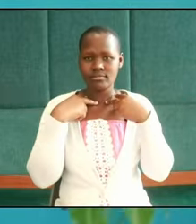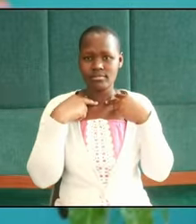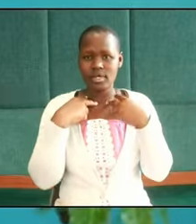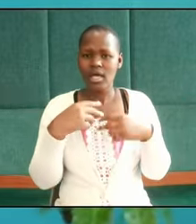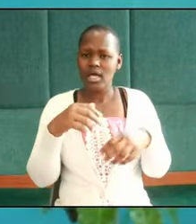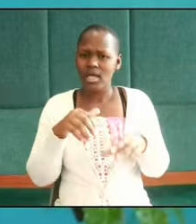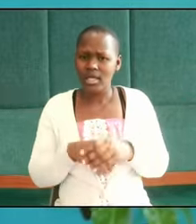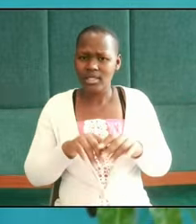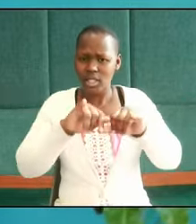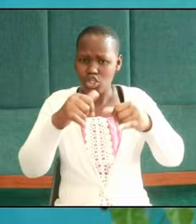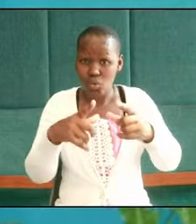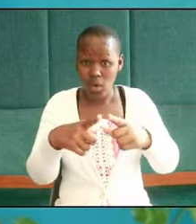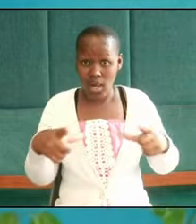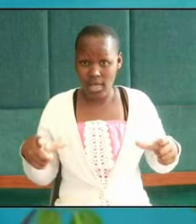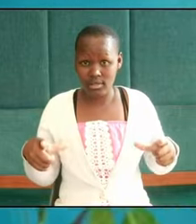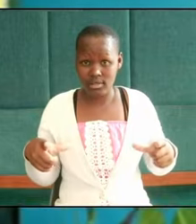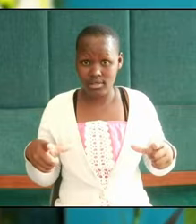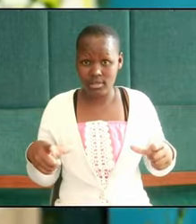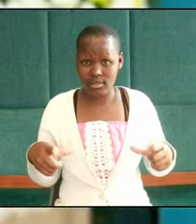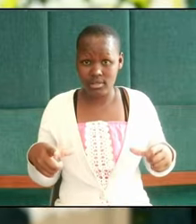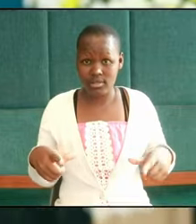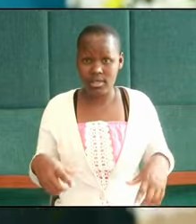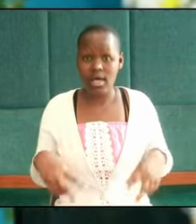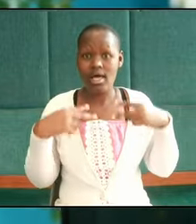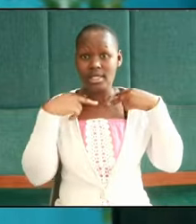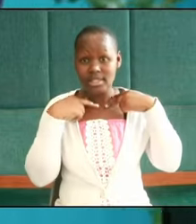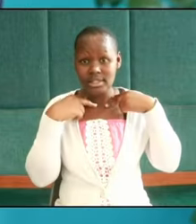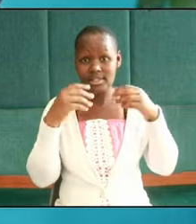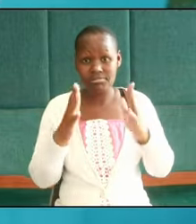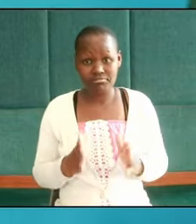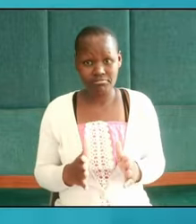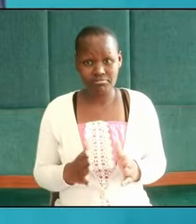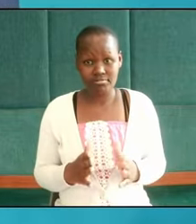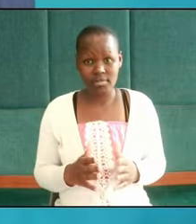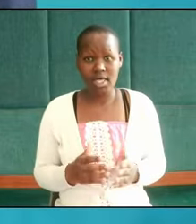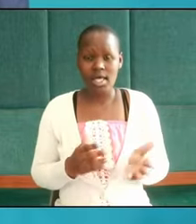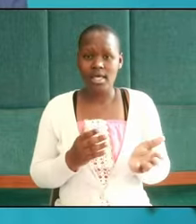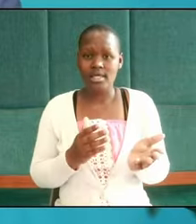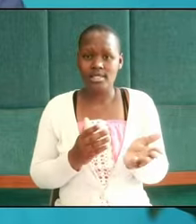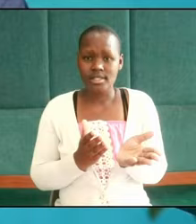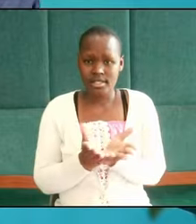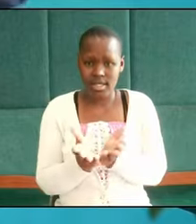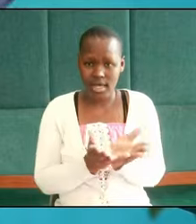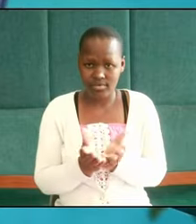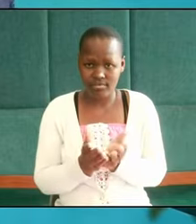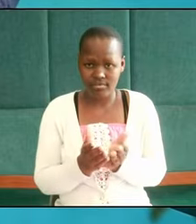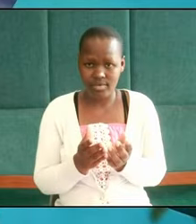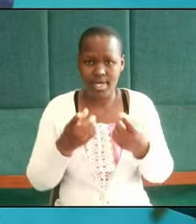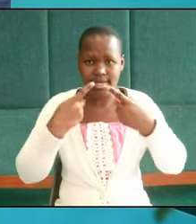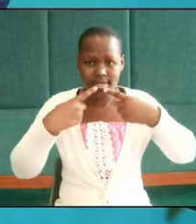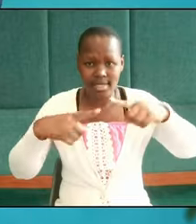this foreign country with the captains he served he declared the